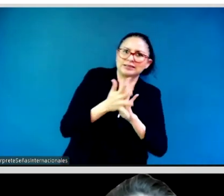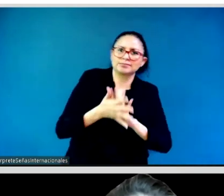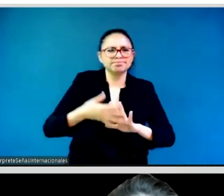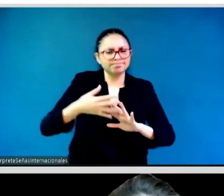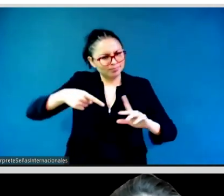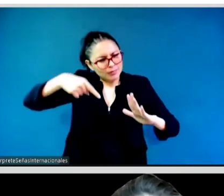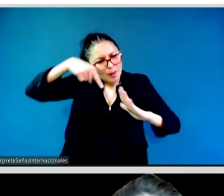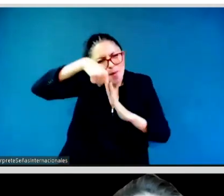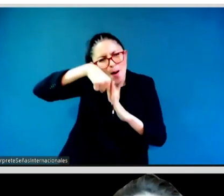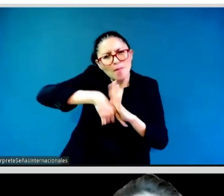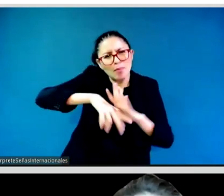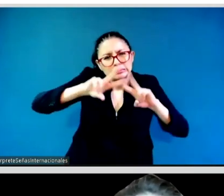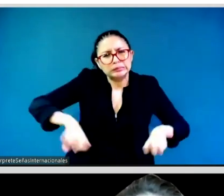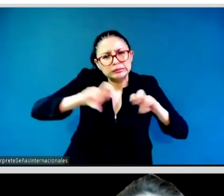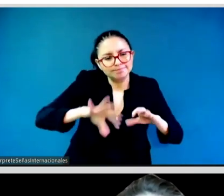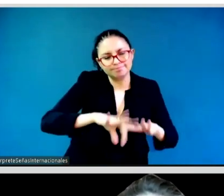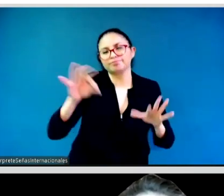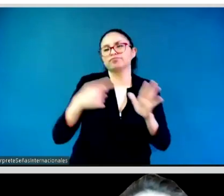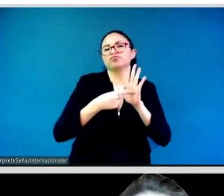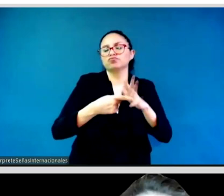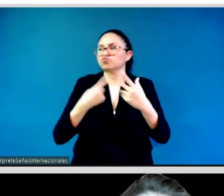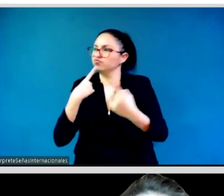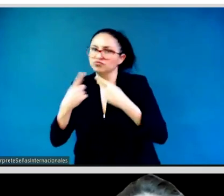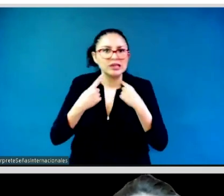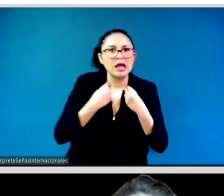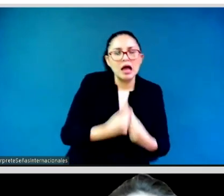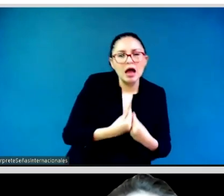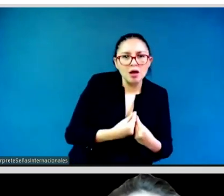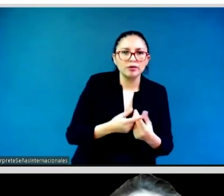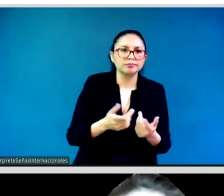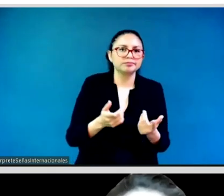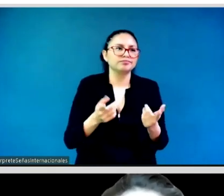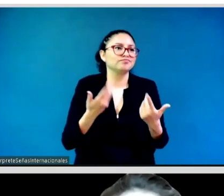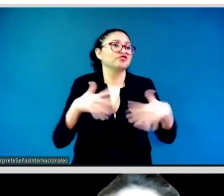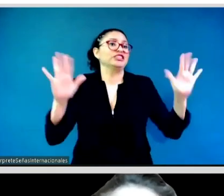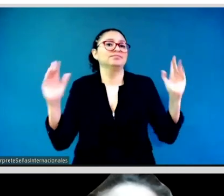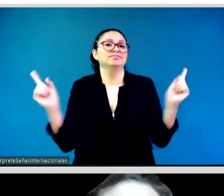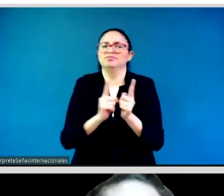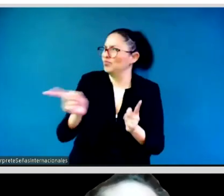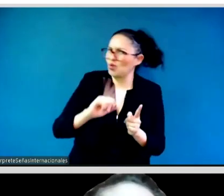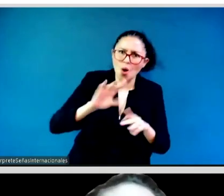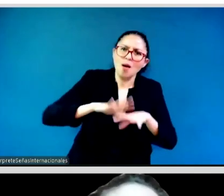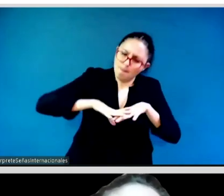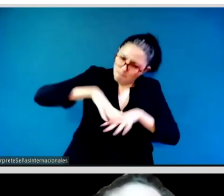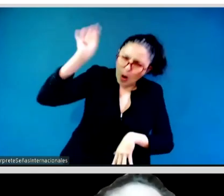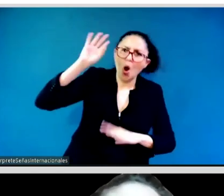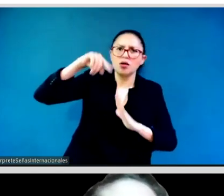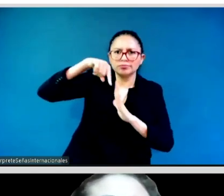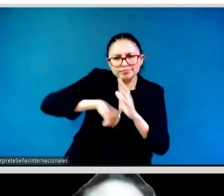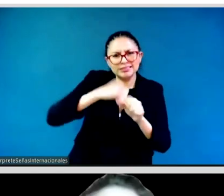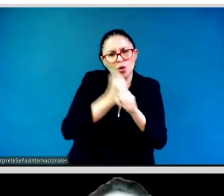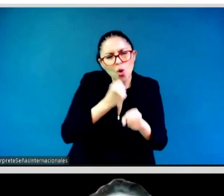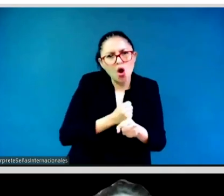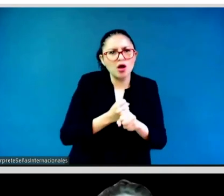there, but we really ask to do things differently. So sometimes it's it's really also about,